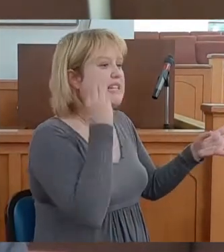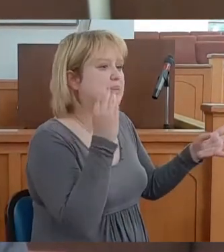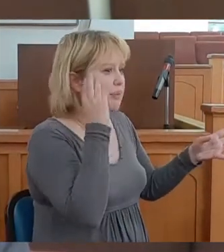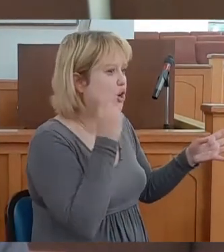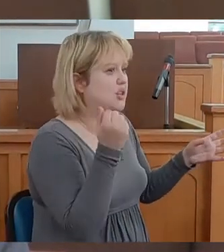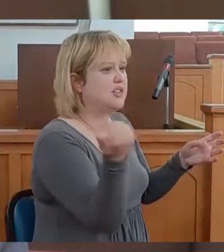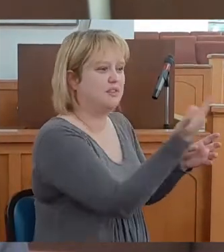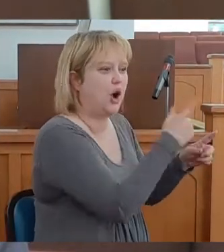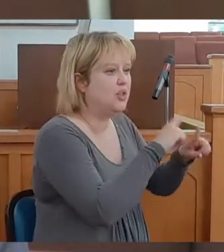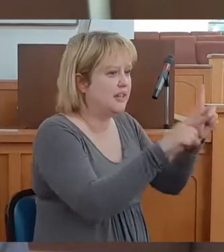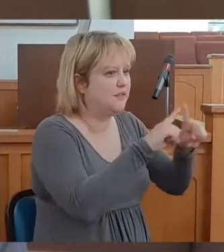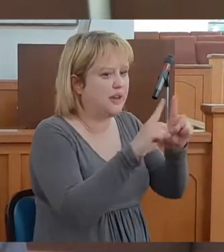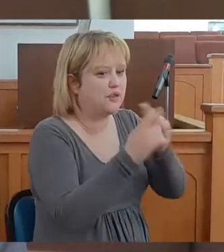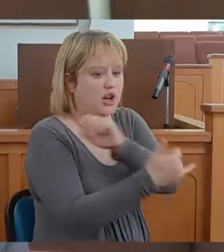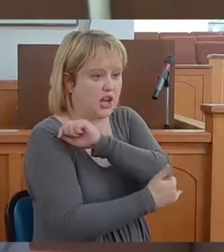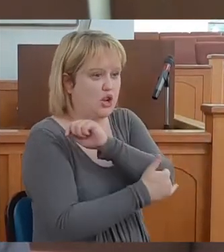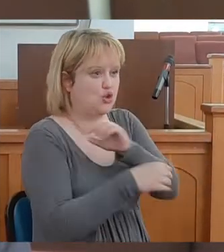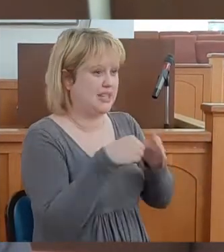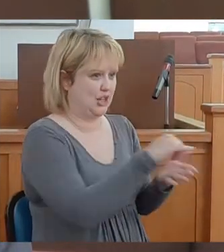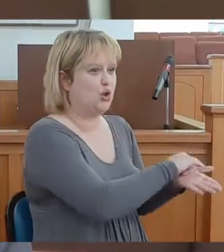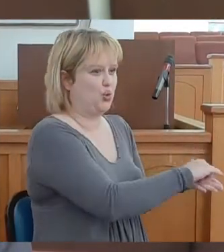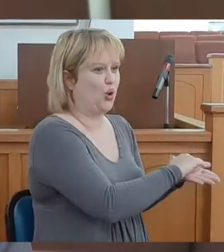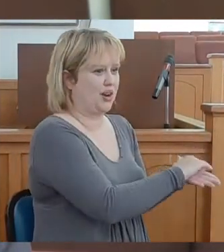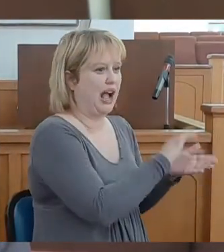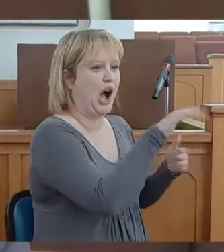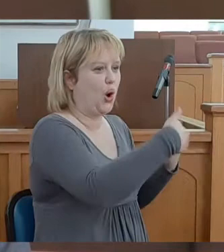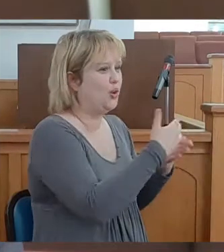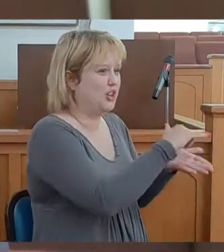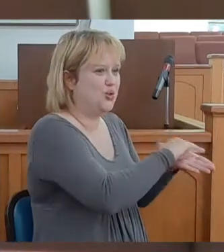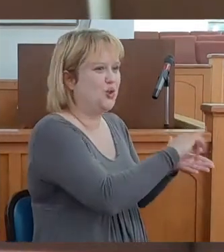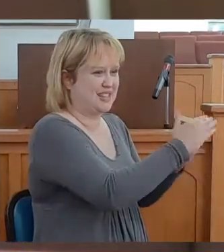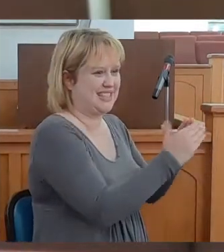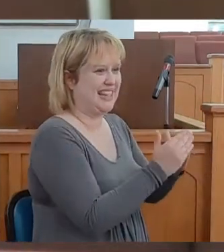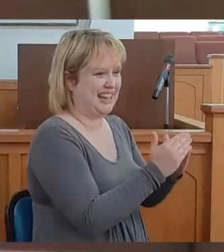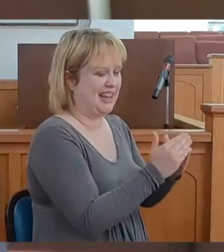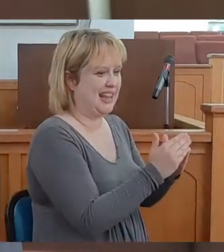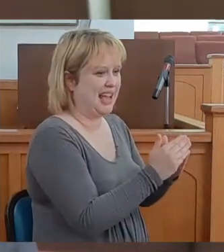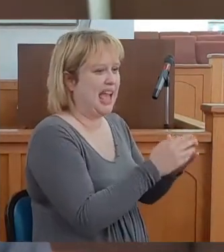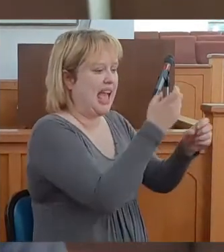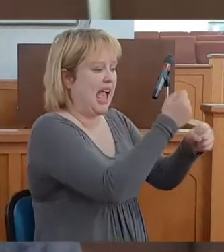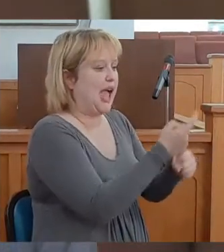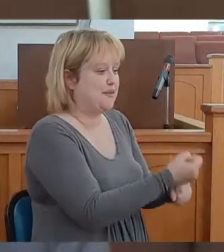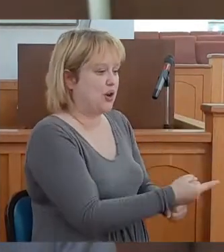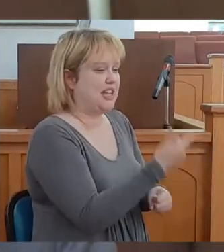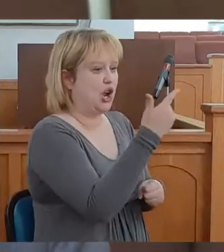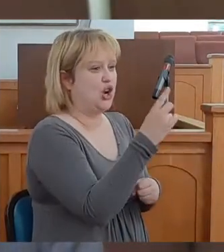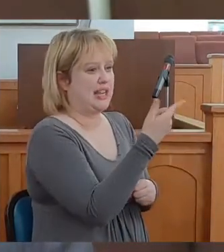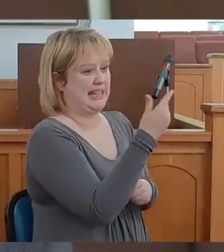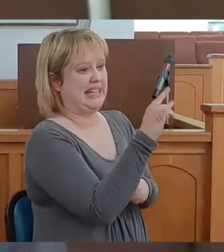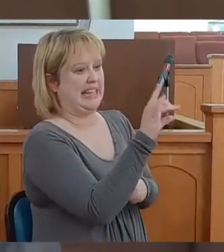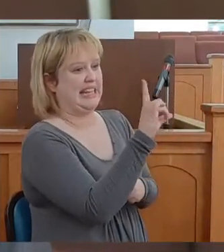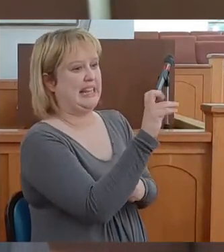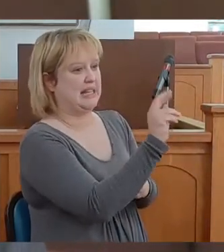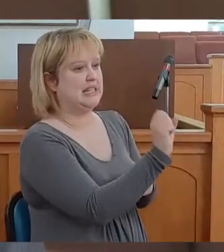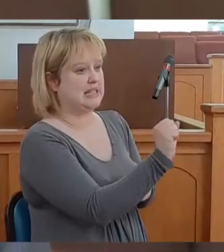all of those countries in New York City. Every year, Gideons